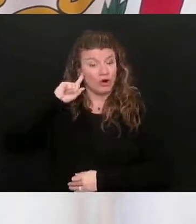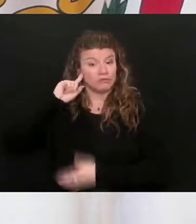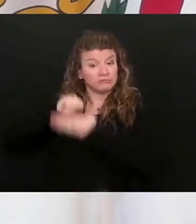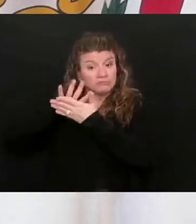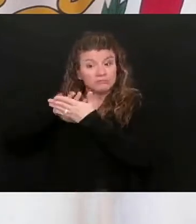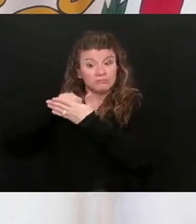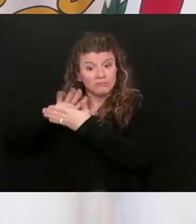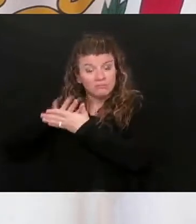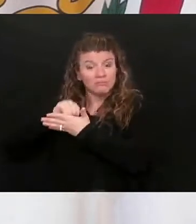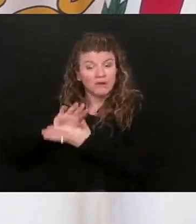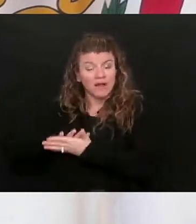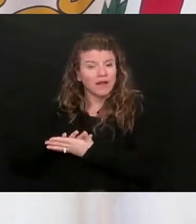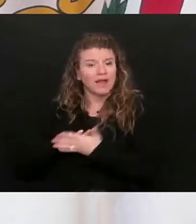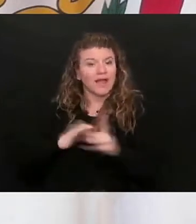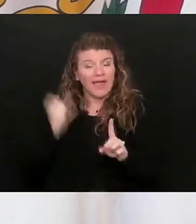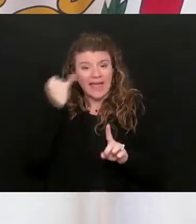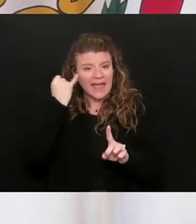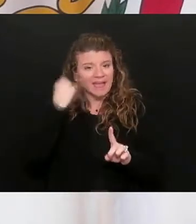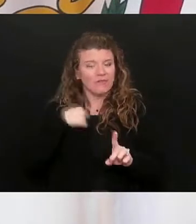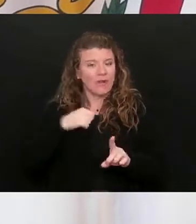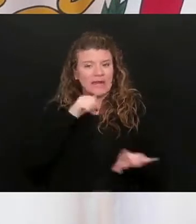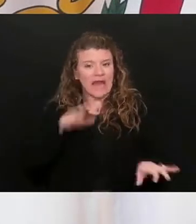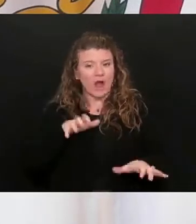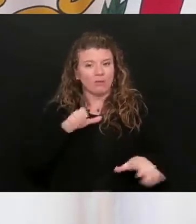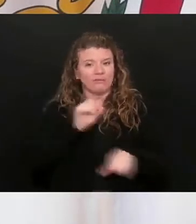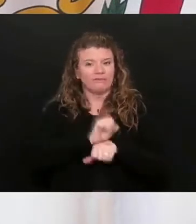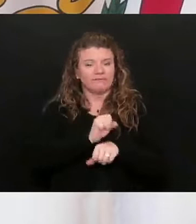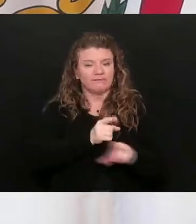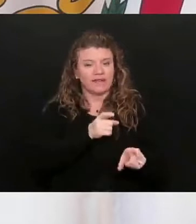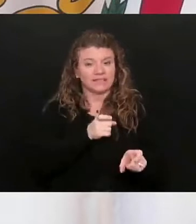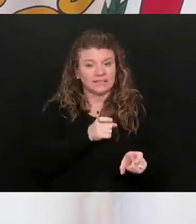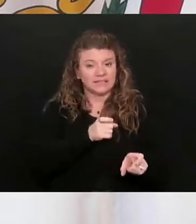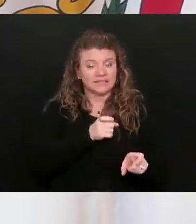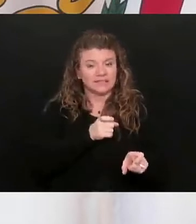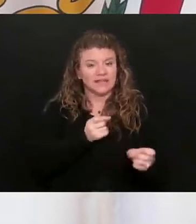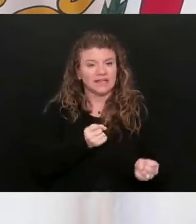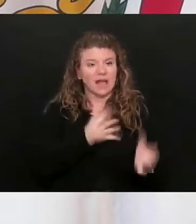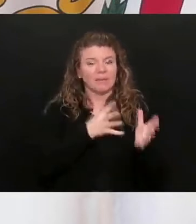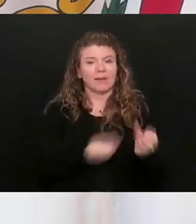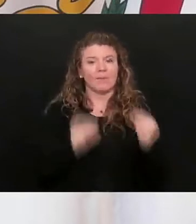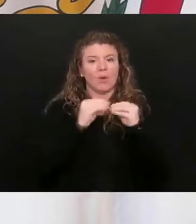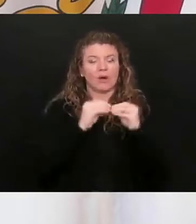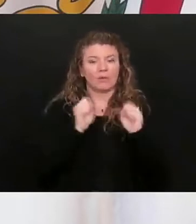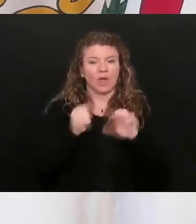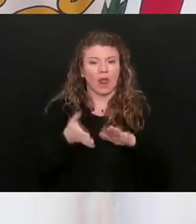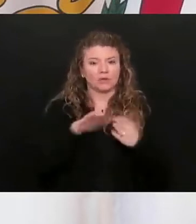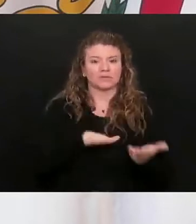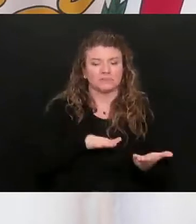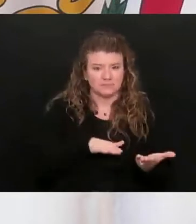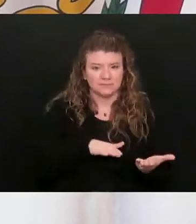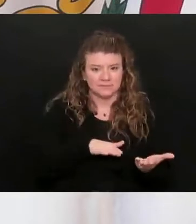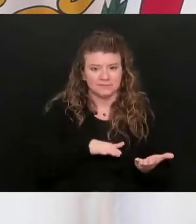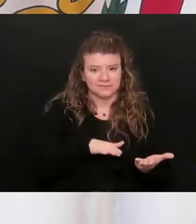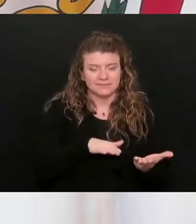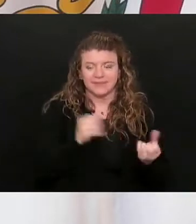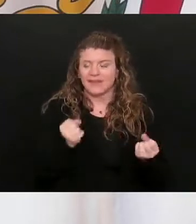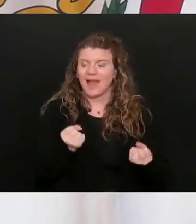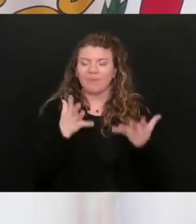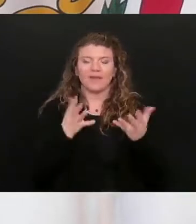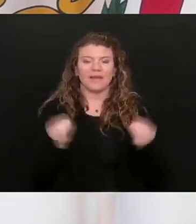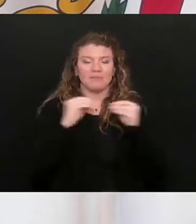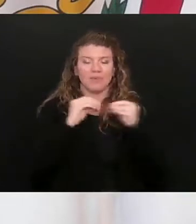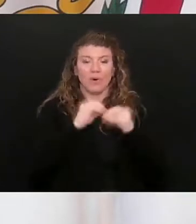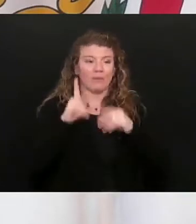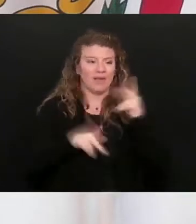can you imagine if we hadn't moved, how many of those people we had lost? How many of those people would absolutely have been